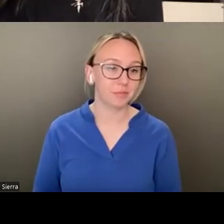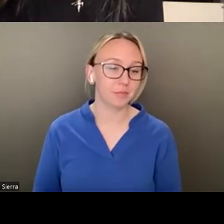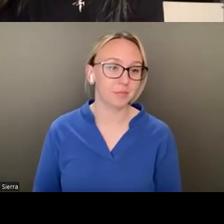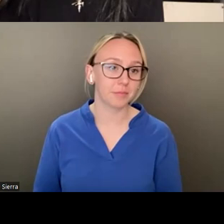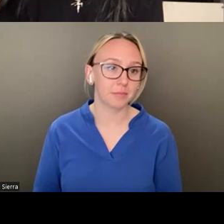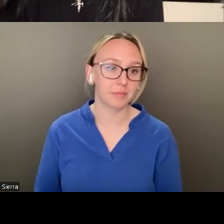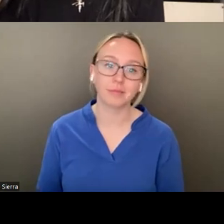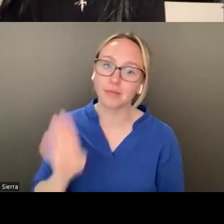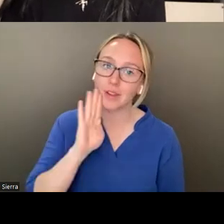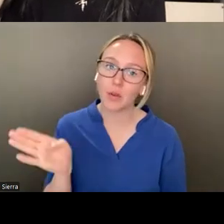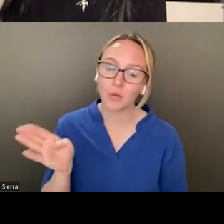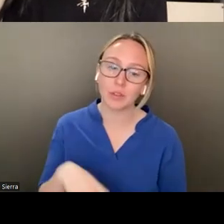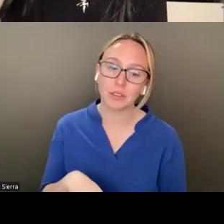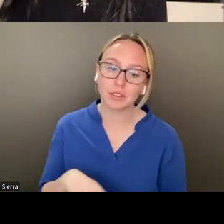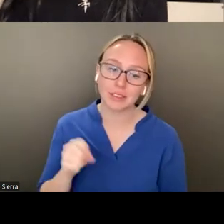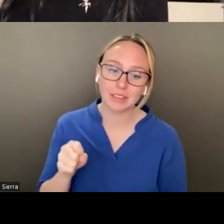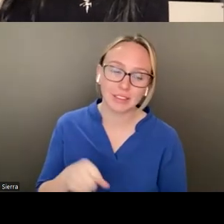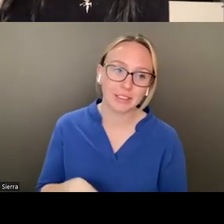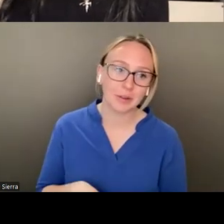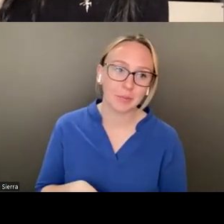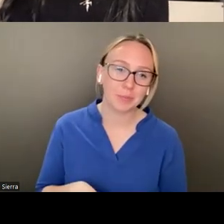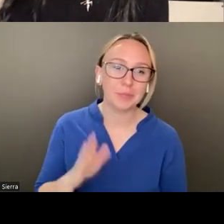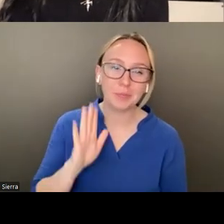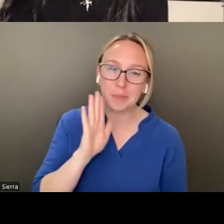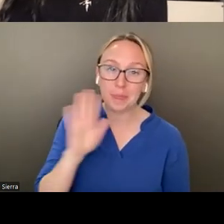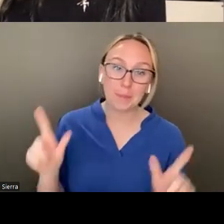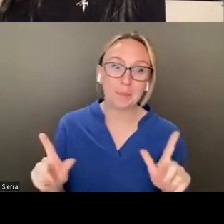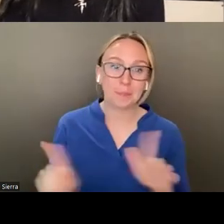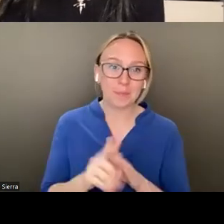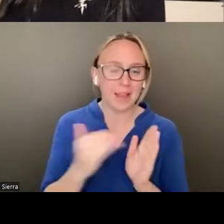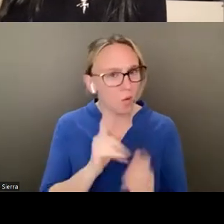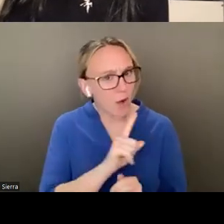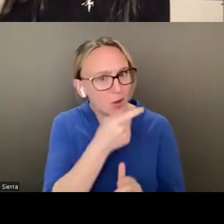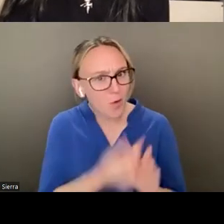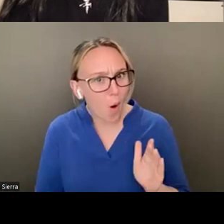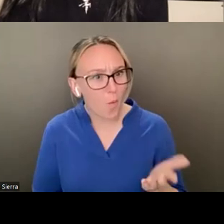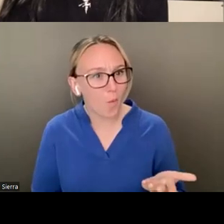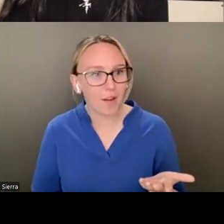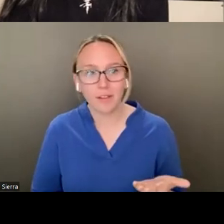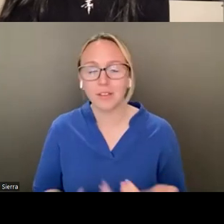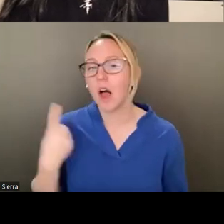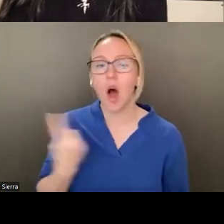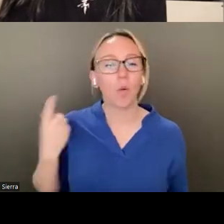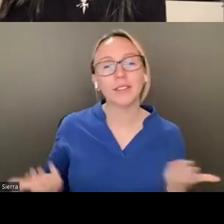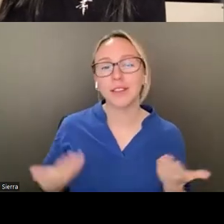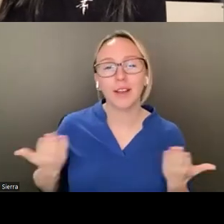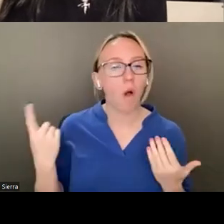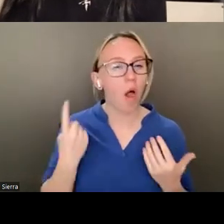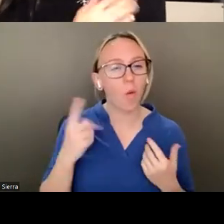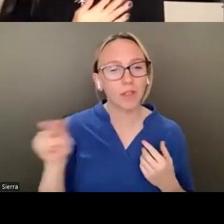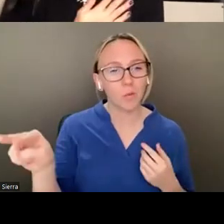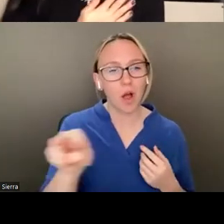Hello. Welcome back. Hi, I'm back. Where are you? Hi. Hi. We're always watching